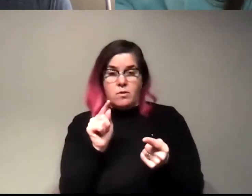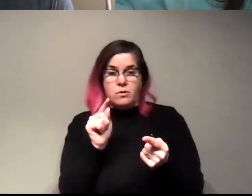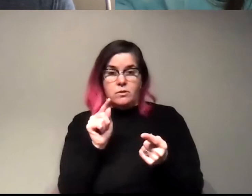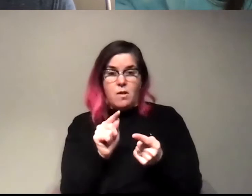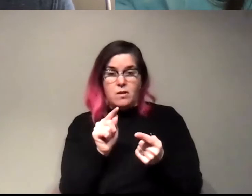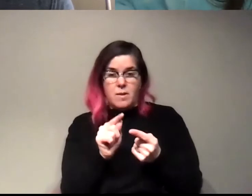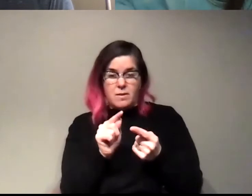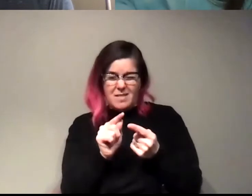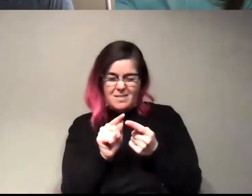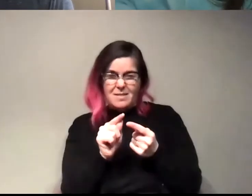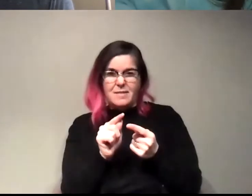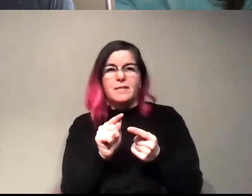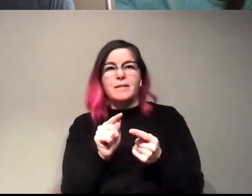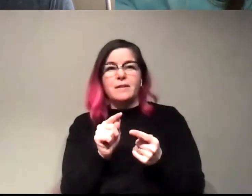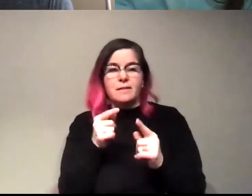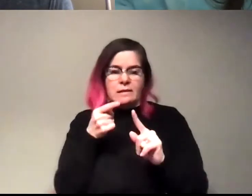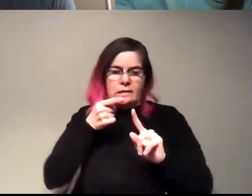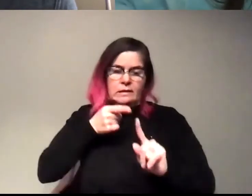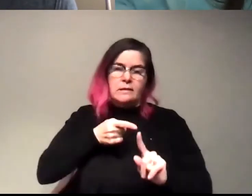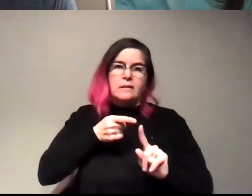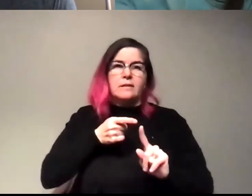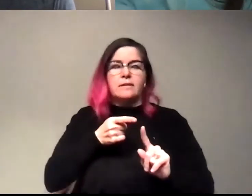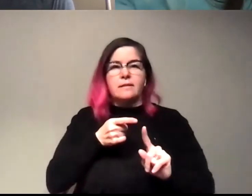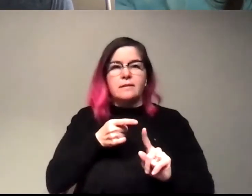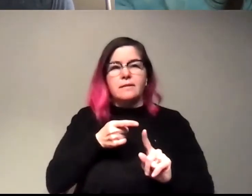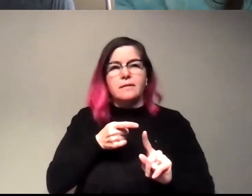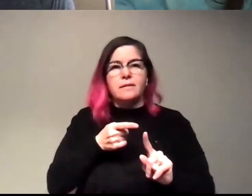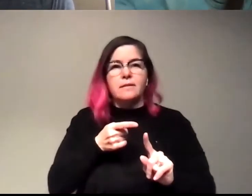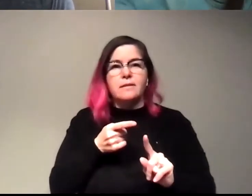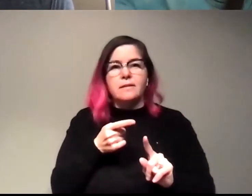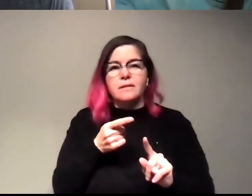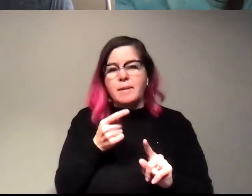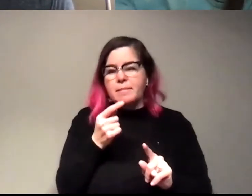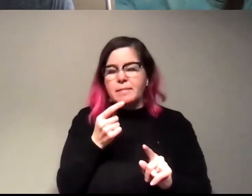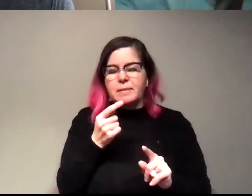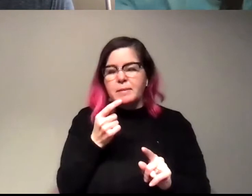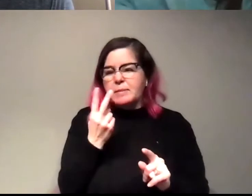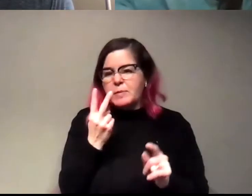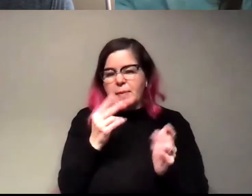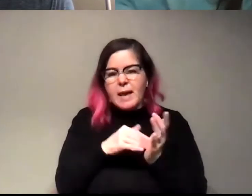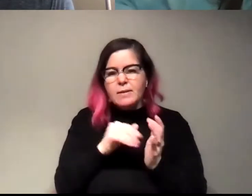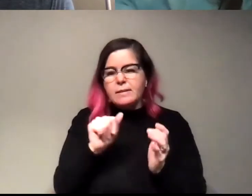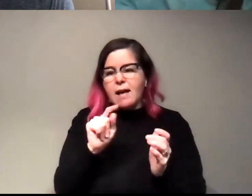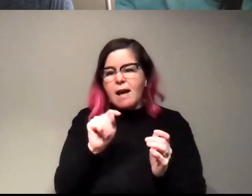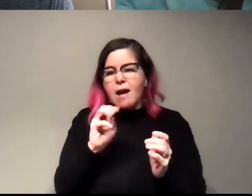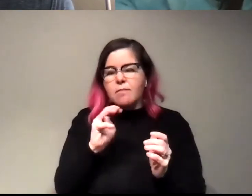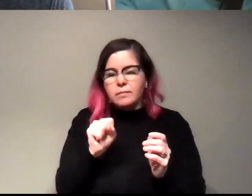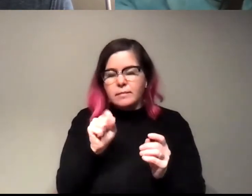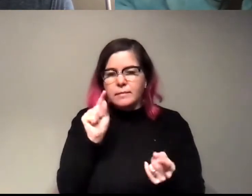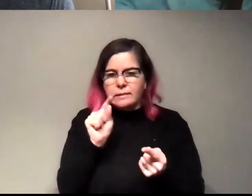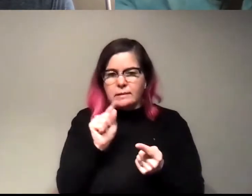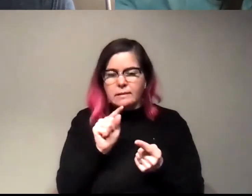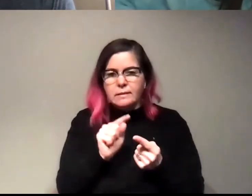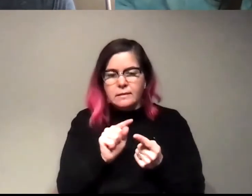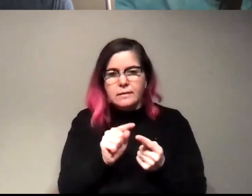get down to like the regime of like a couple of thousand atoms or, you know, around there and as you're